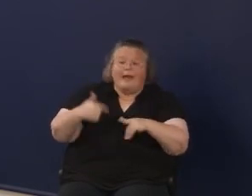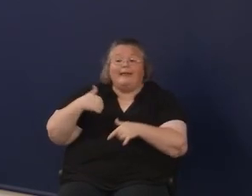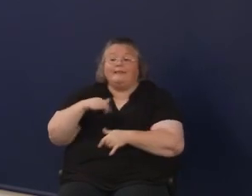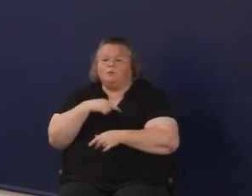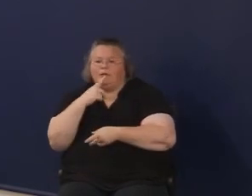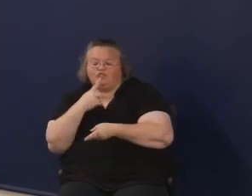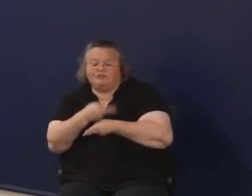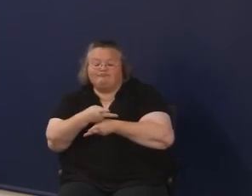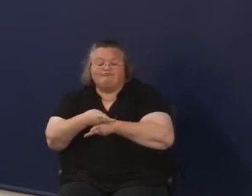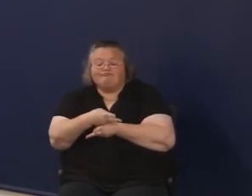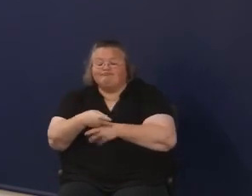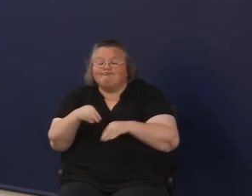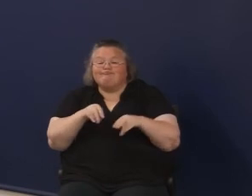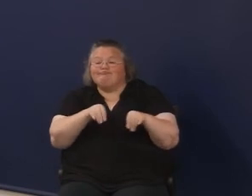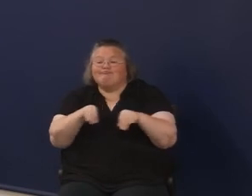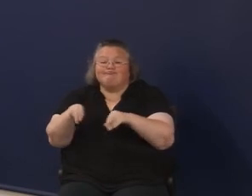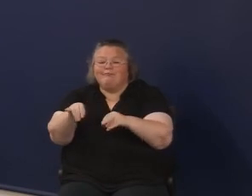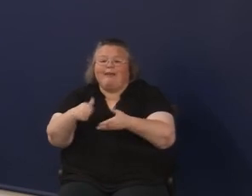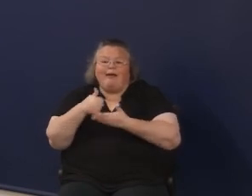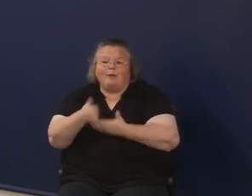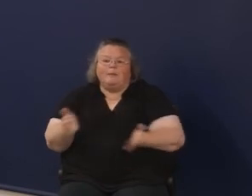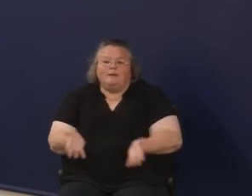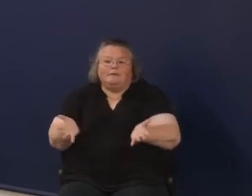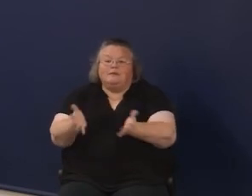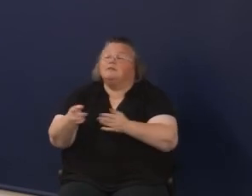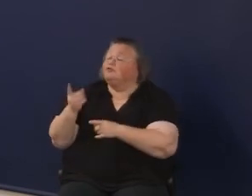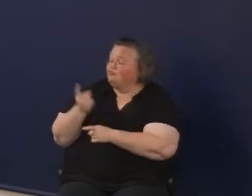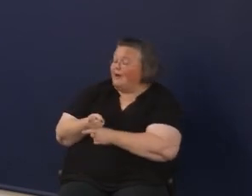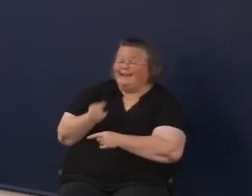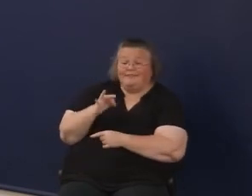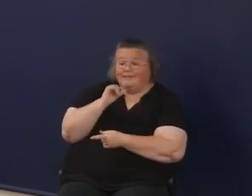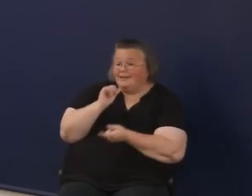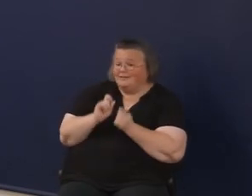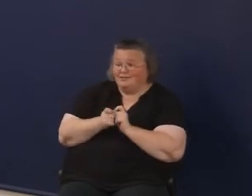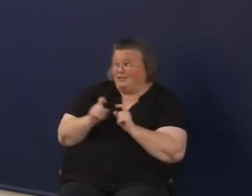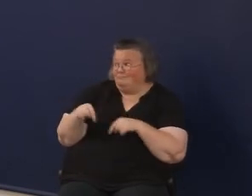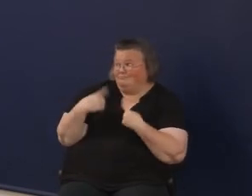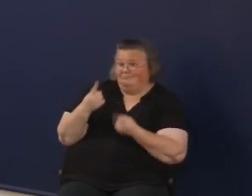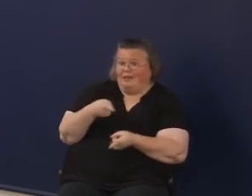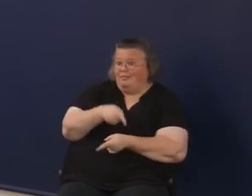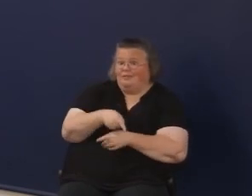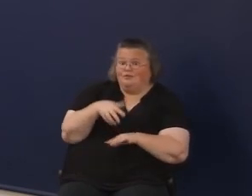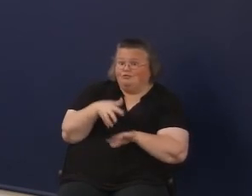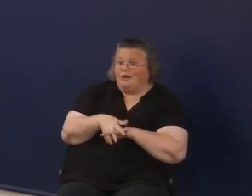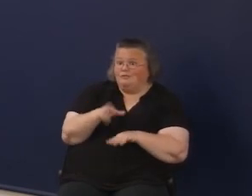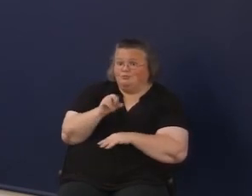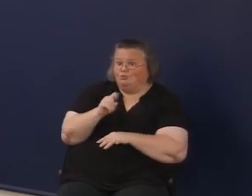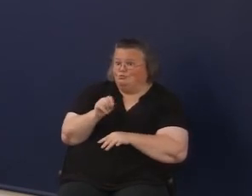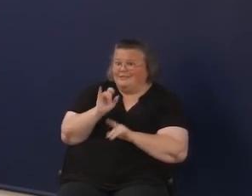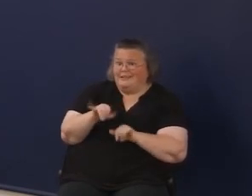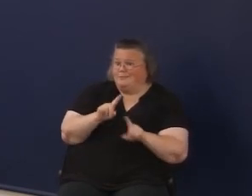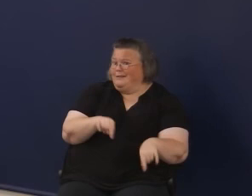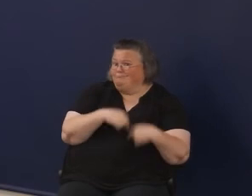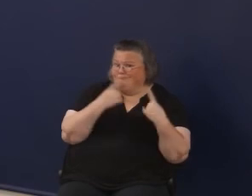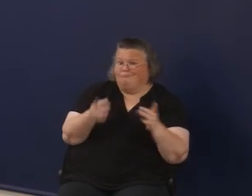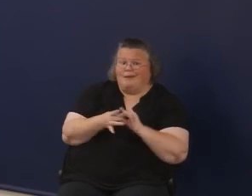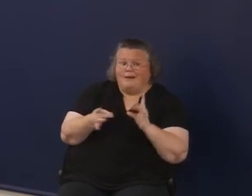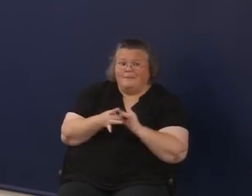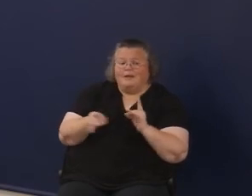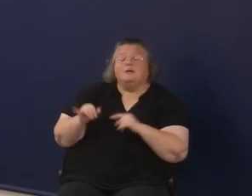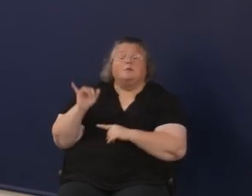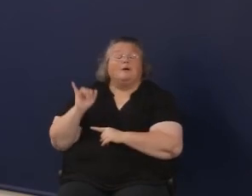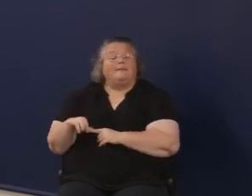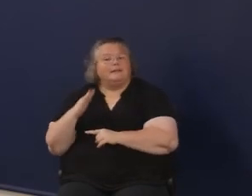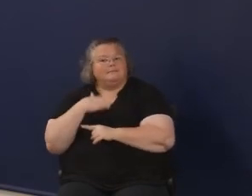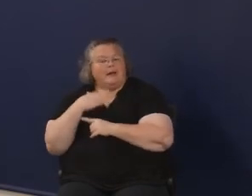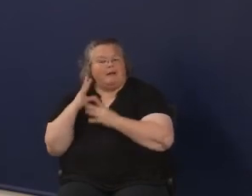it changes at the grassroots level, it's not different. It hasn't changed. Well, and that's really where my comments and I hope